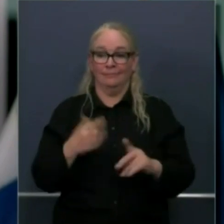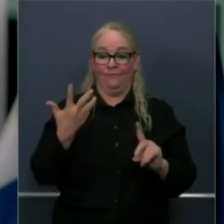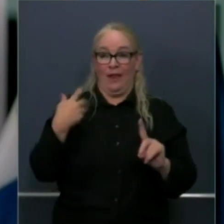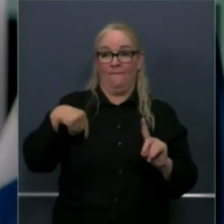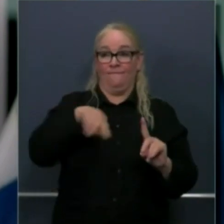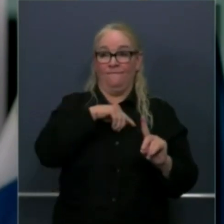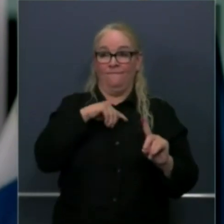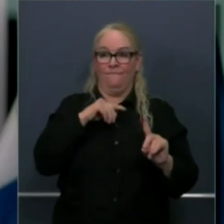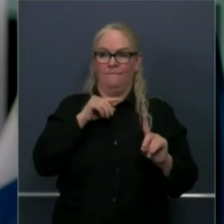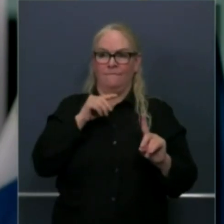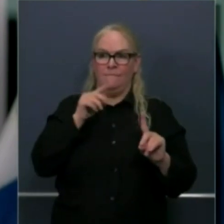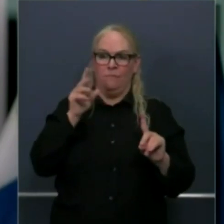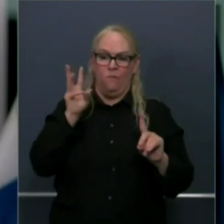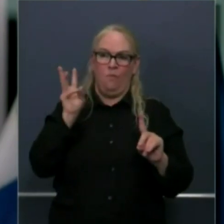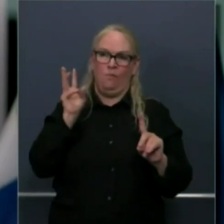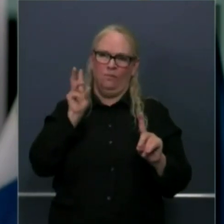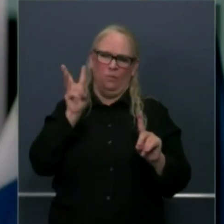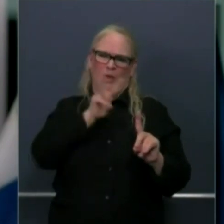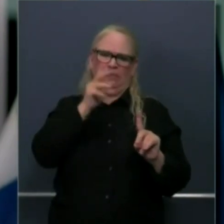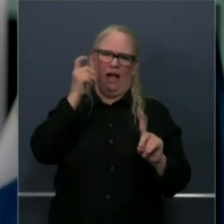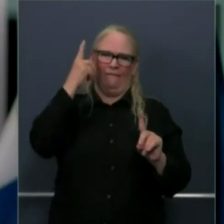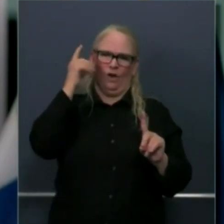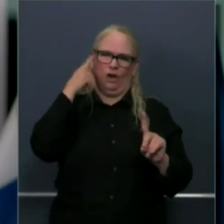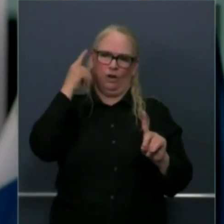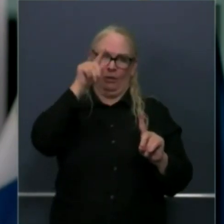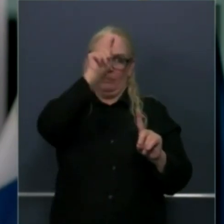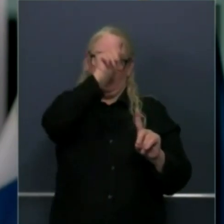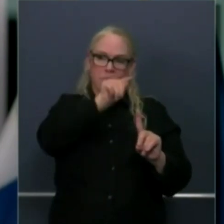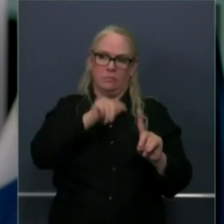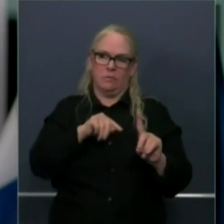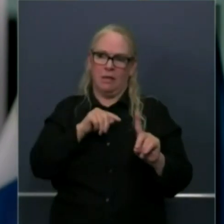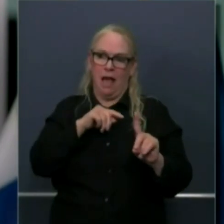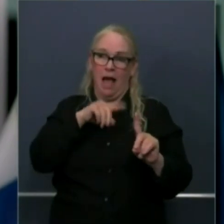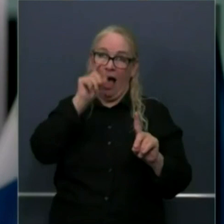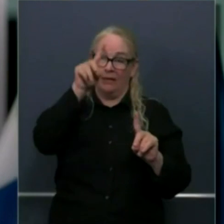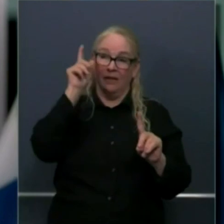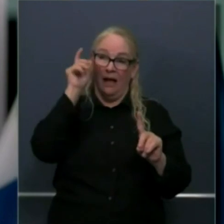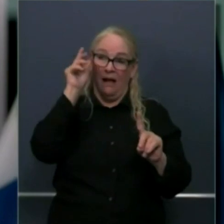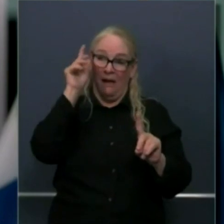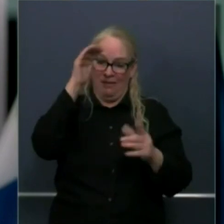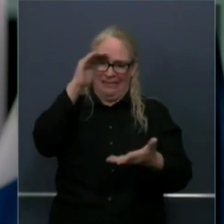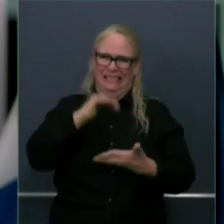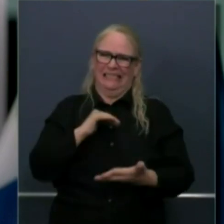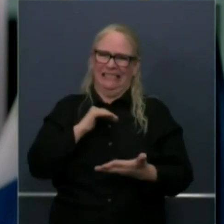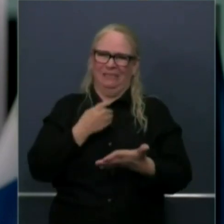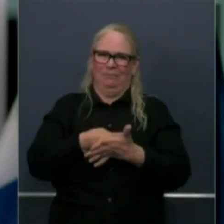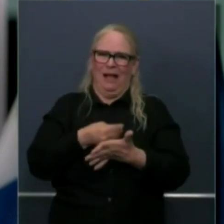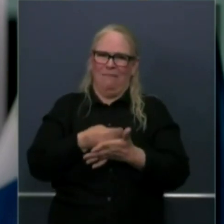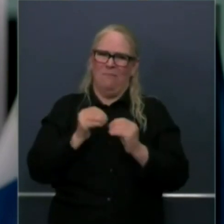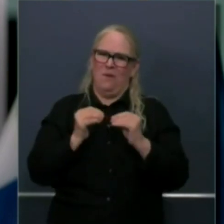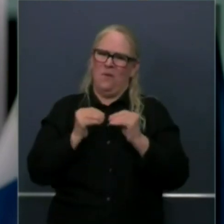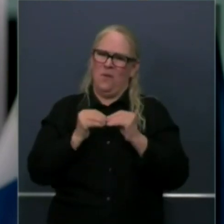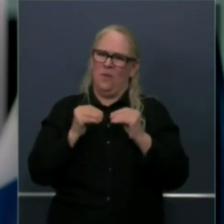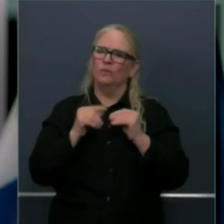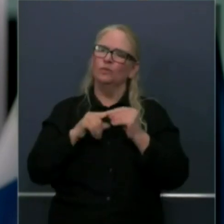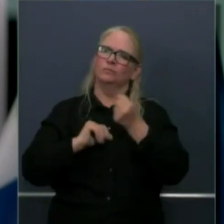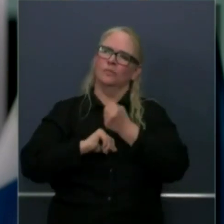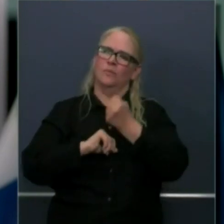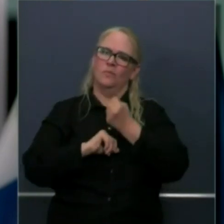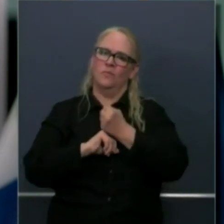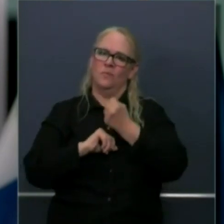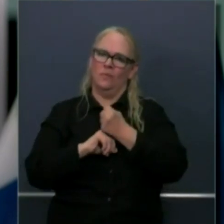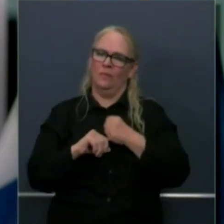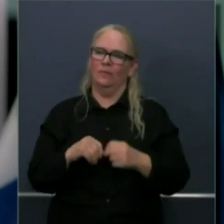about the state of California or their state's general fund budgets. It's our capacity to help support through